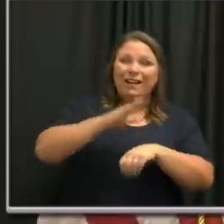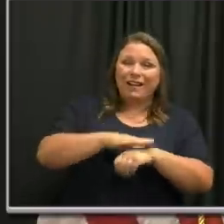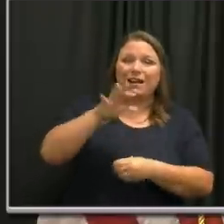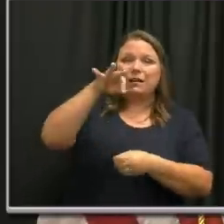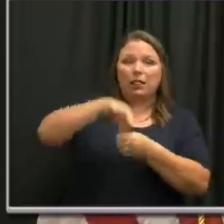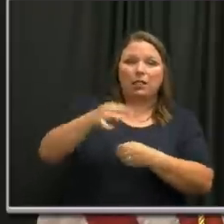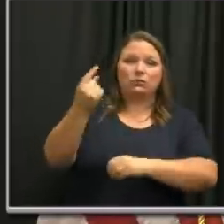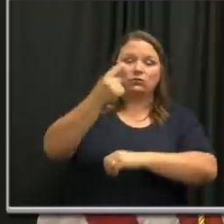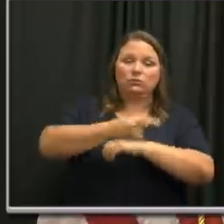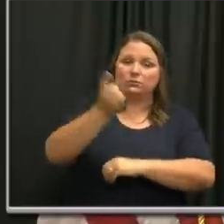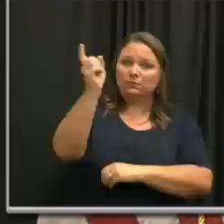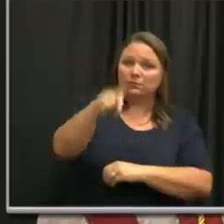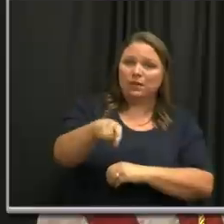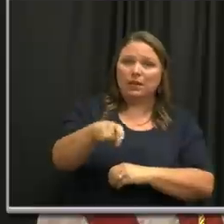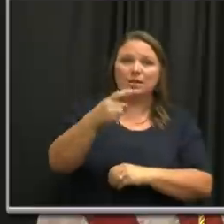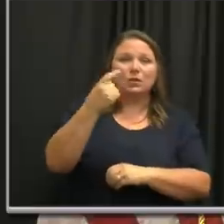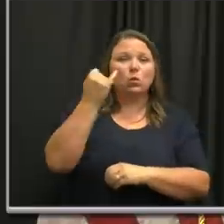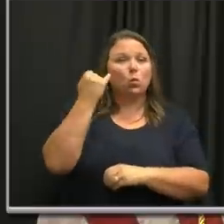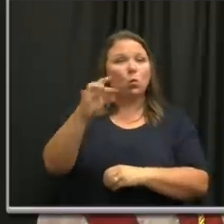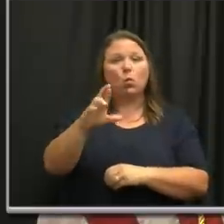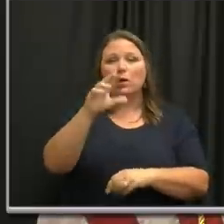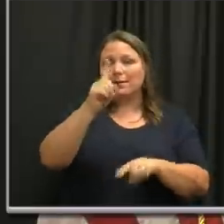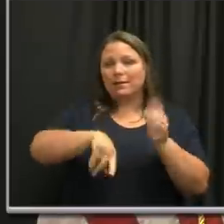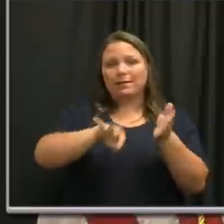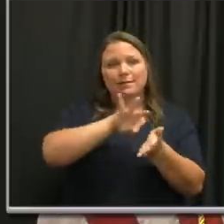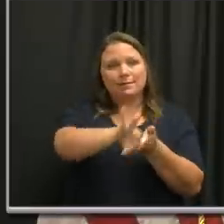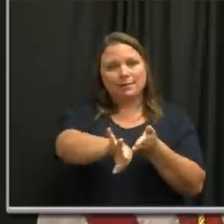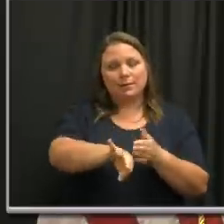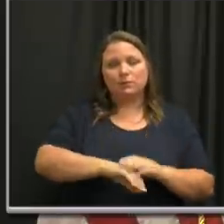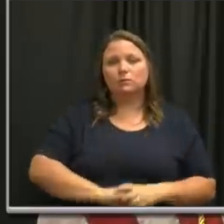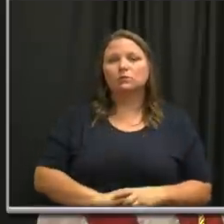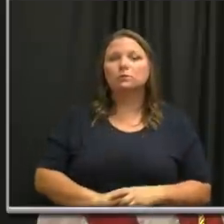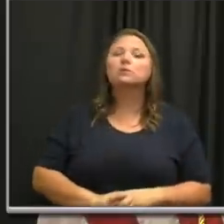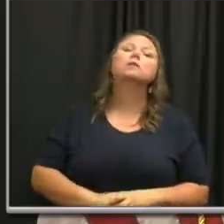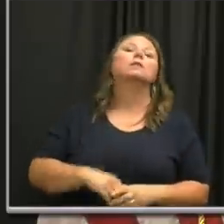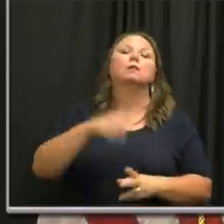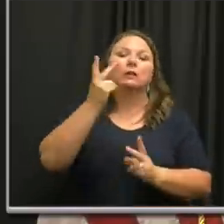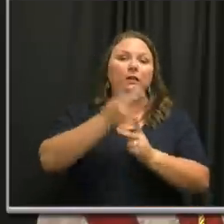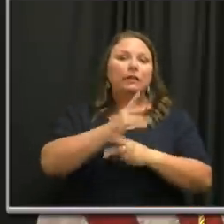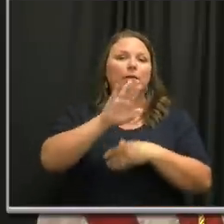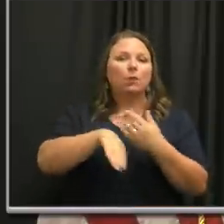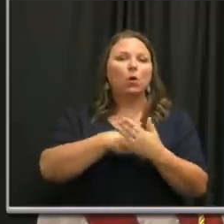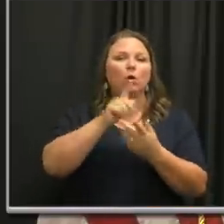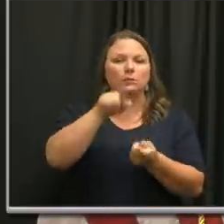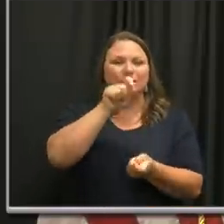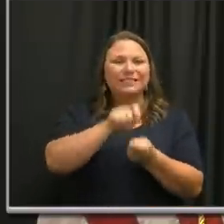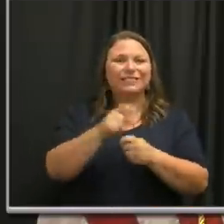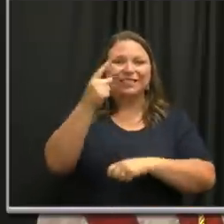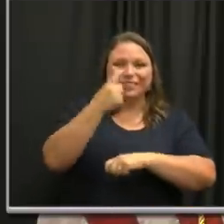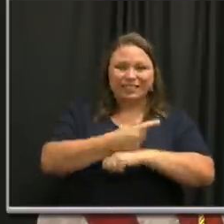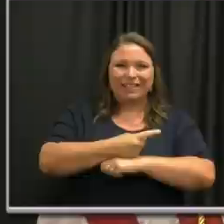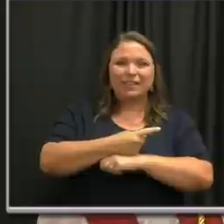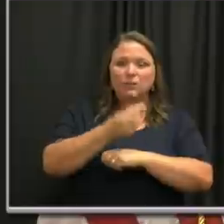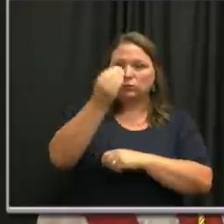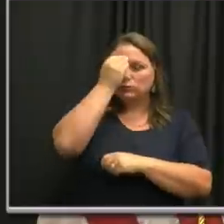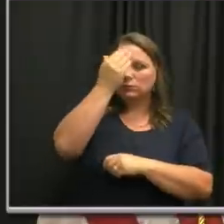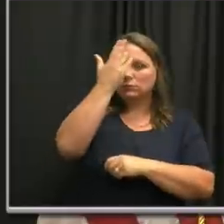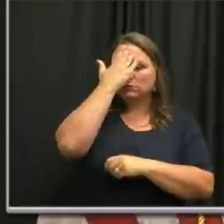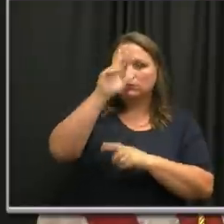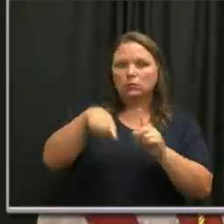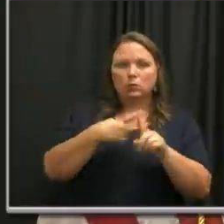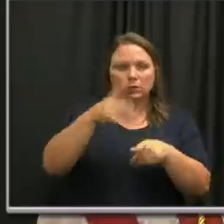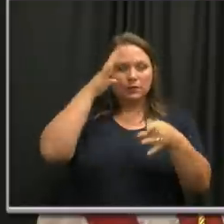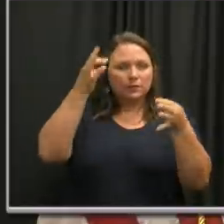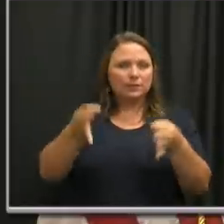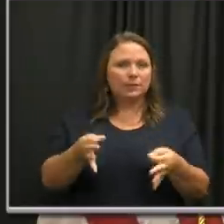Election Day for it to be counted. So keep all of those dates in mind as you focus on or make your